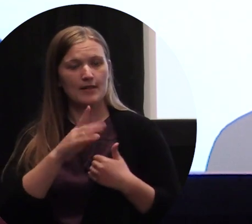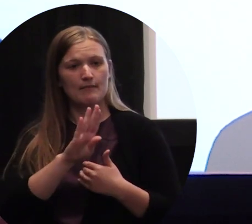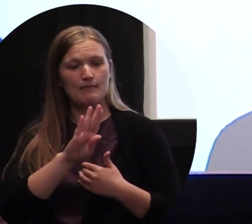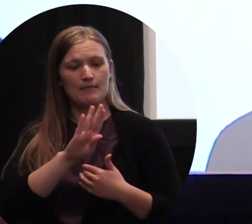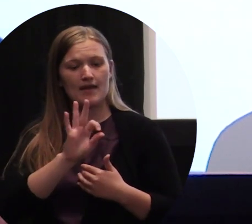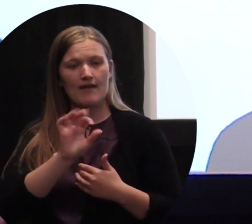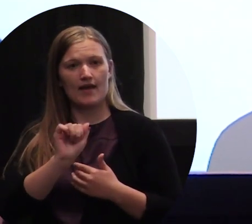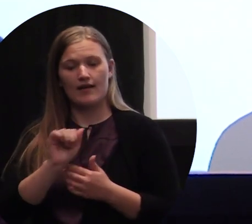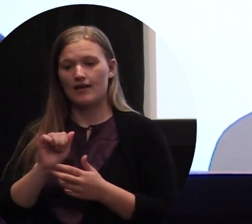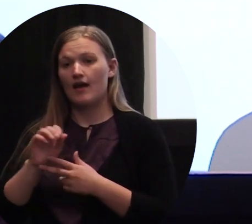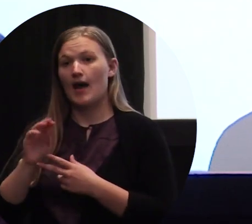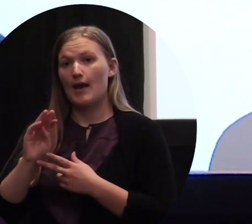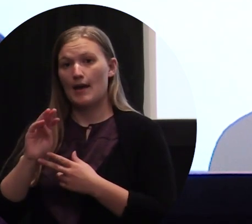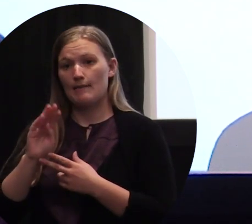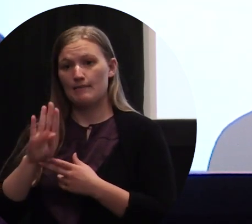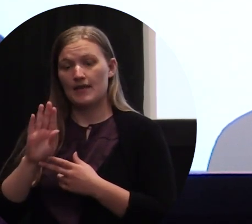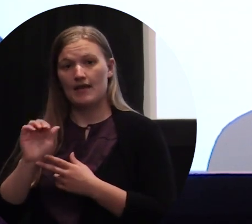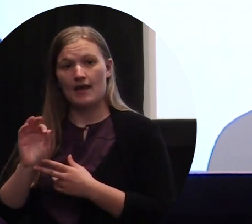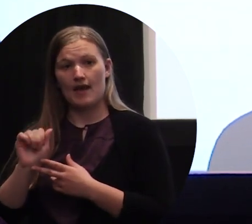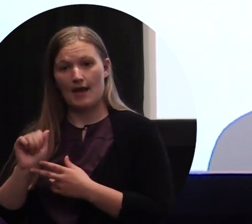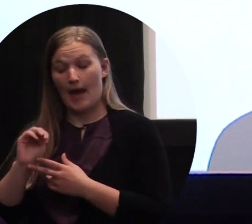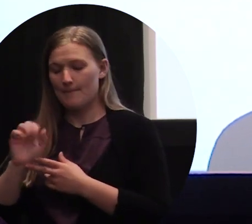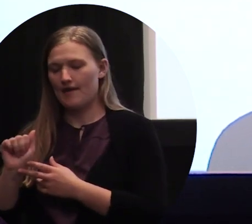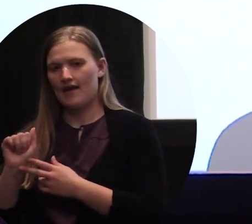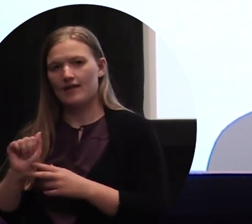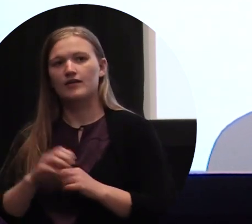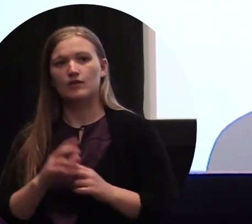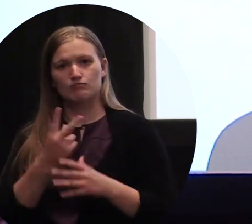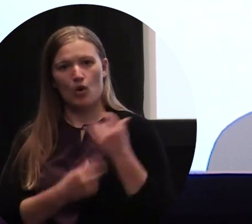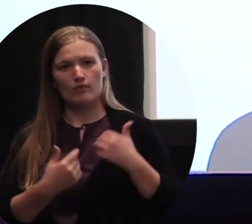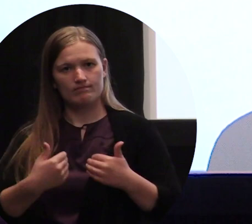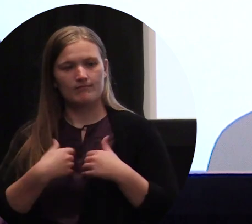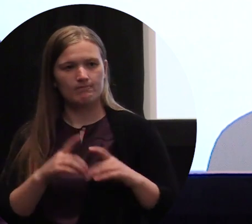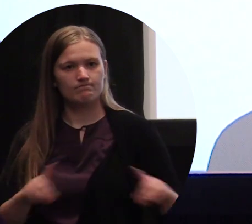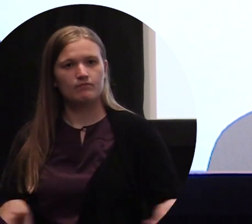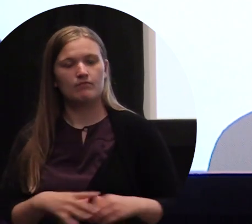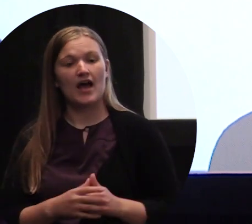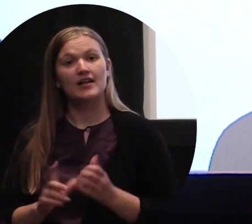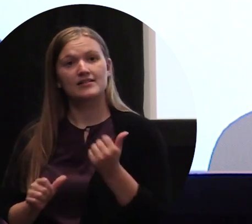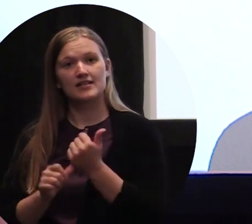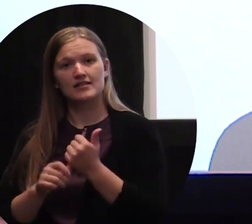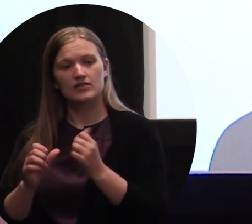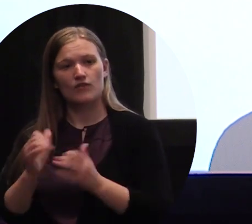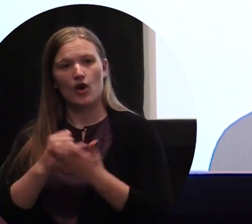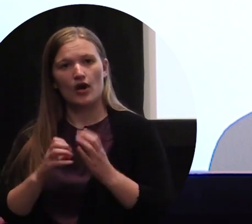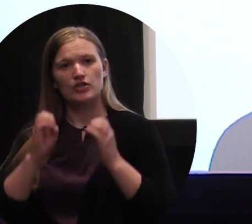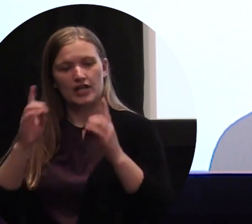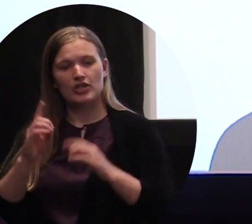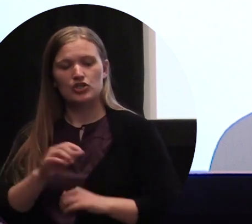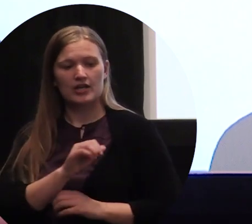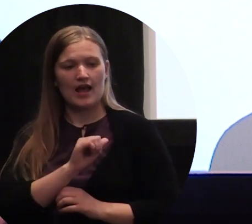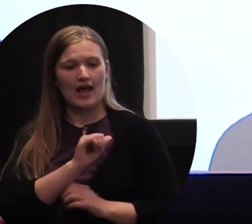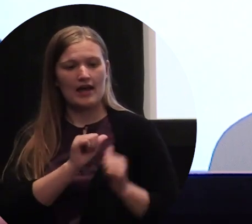University, an MFA from Maryland College of Art, College of the Arts, and is Assistant Director of Education at the New Museum and Adjunct Professor